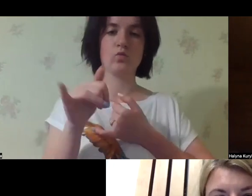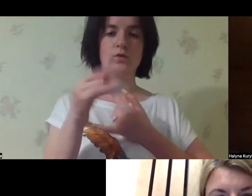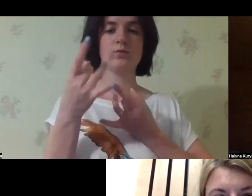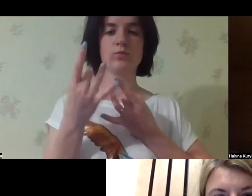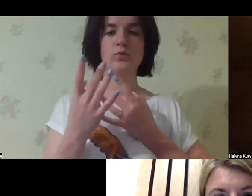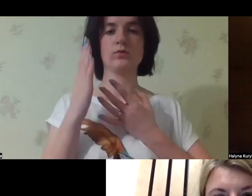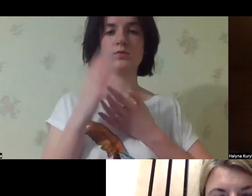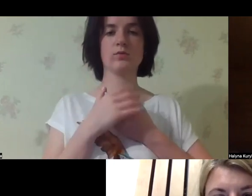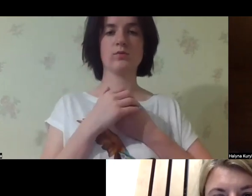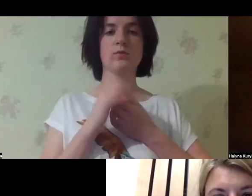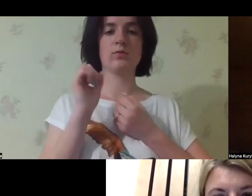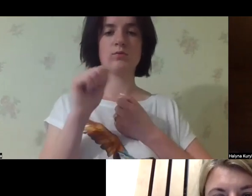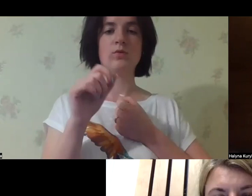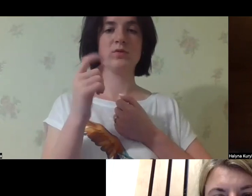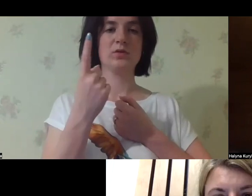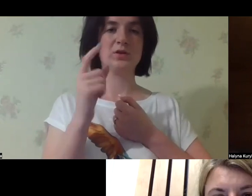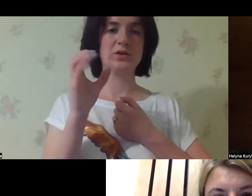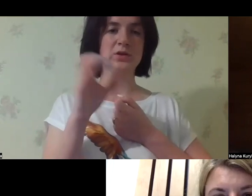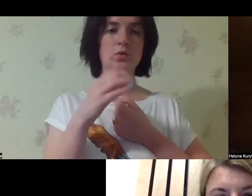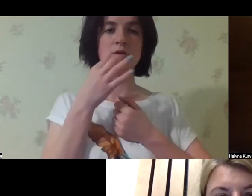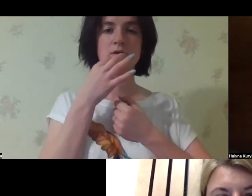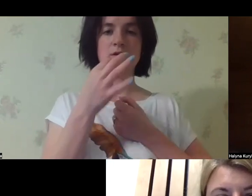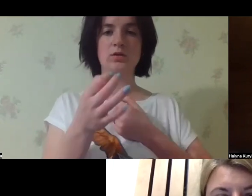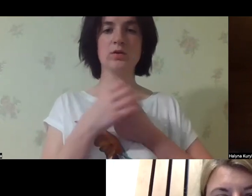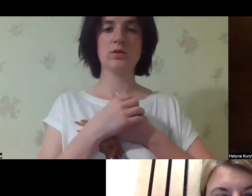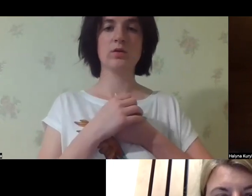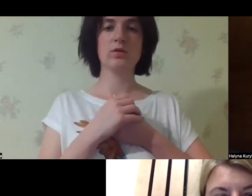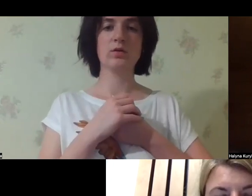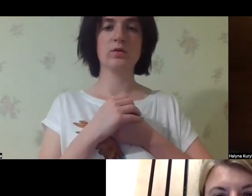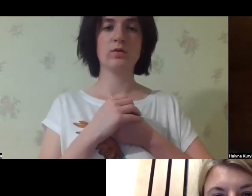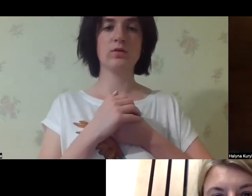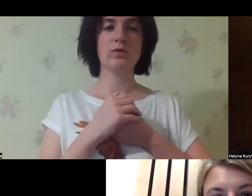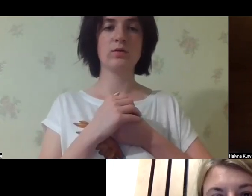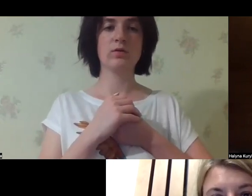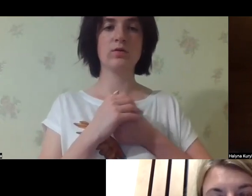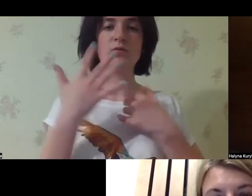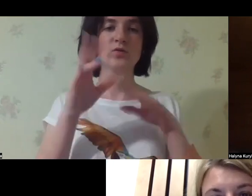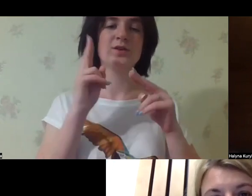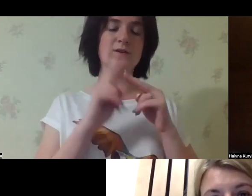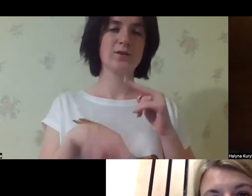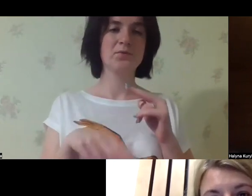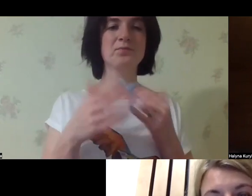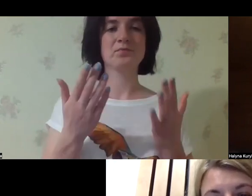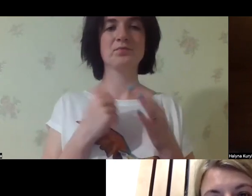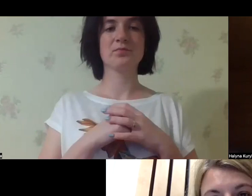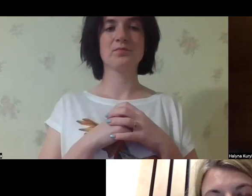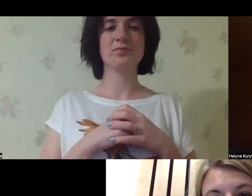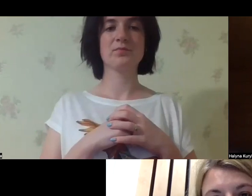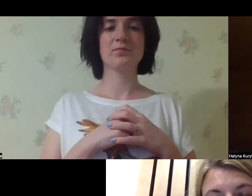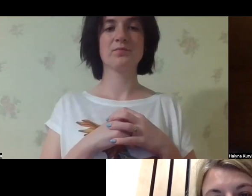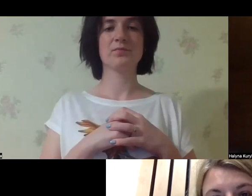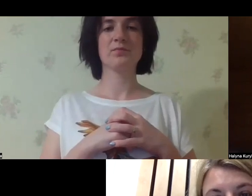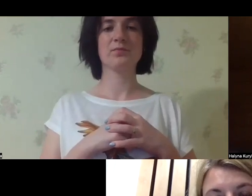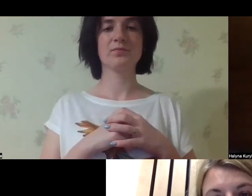Victoria and Ina, still have your hands raised, but it's from the previous. I still need to say something. It's the end, but I must say